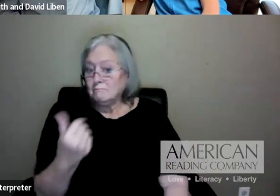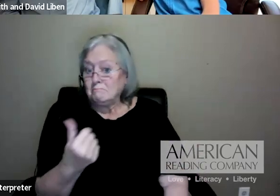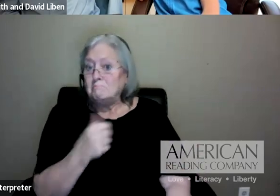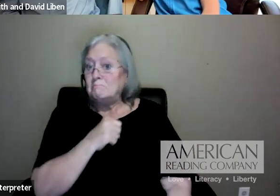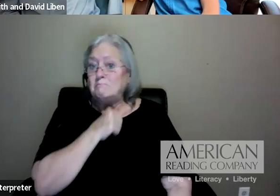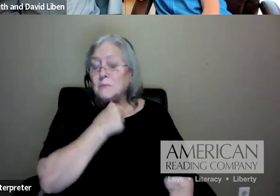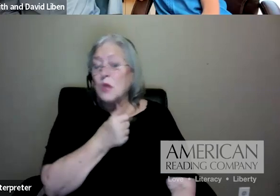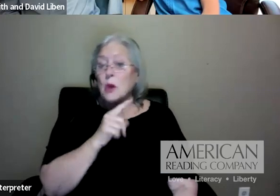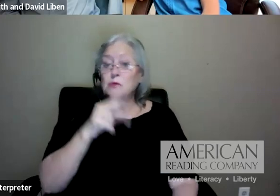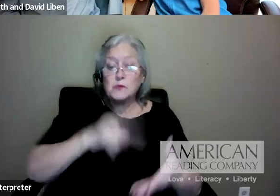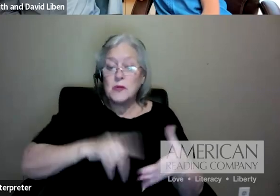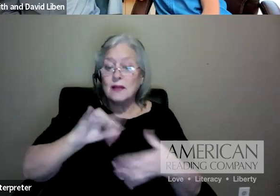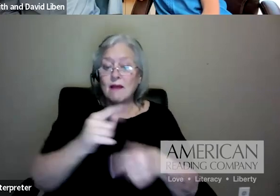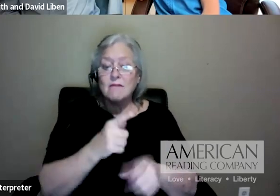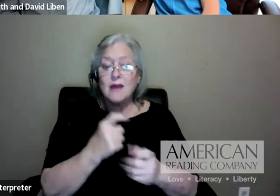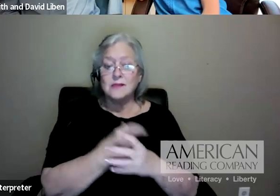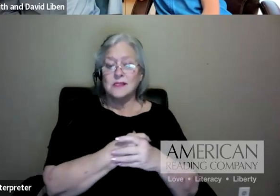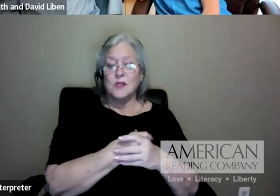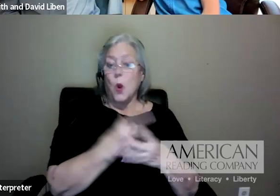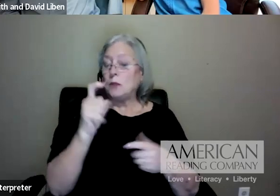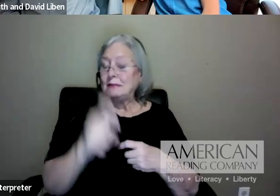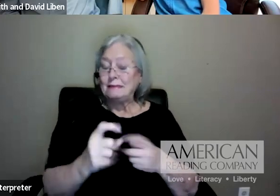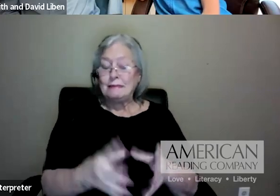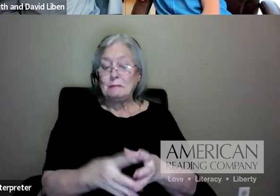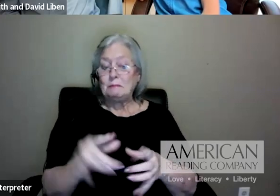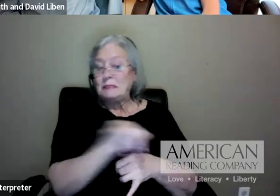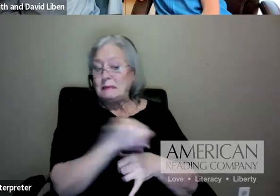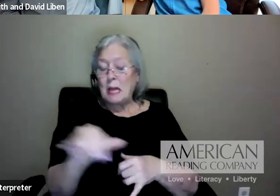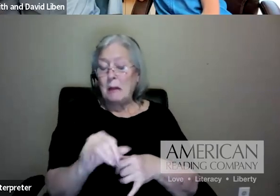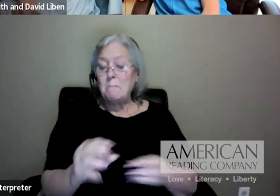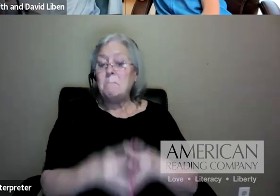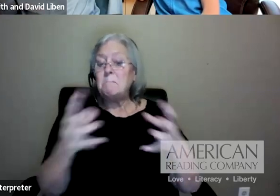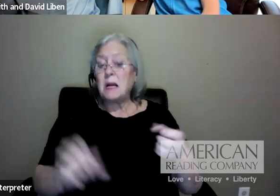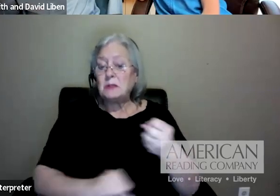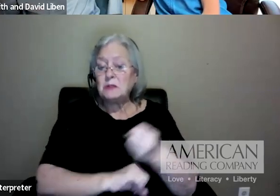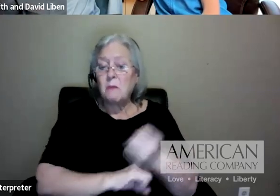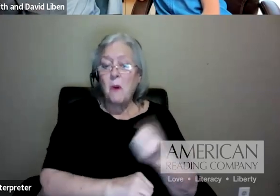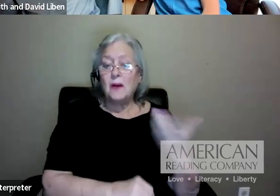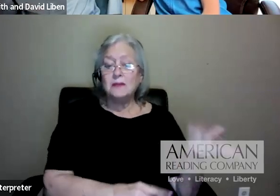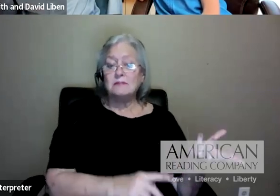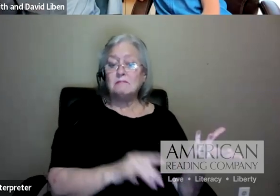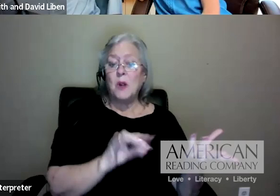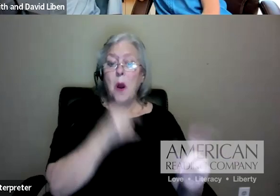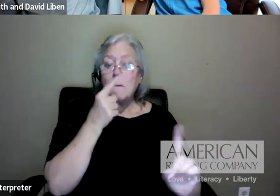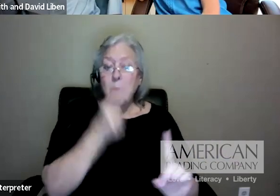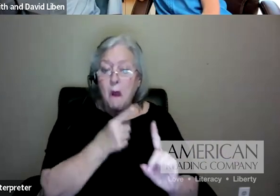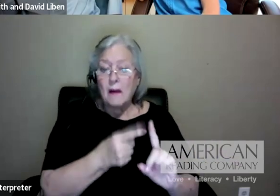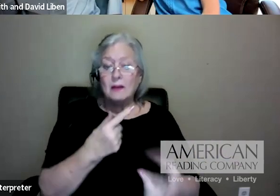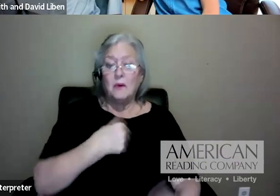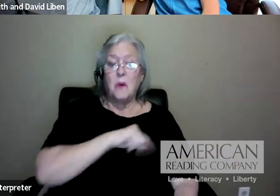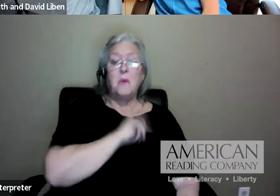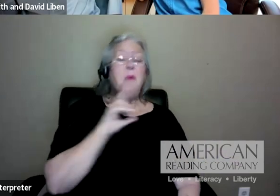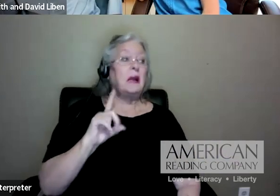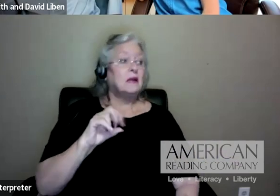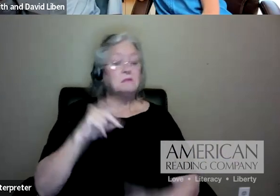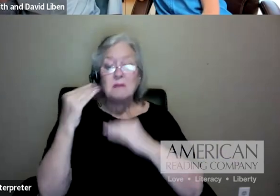when we did leveled reading, when that was all there was, kids were handed a book and they were to go off and sit and go do it. Not